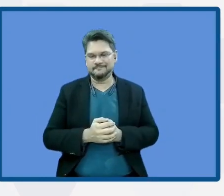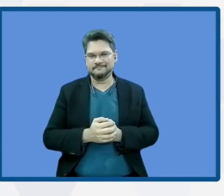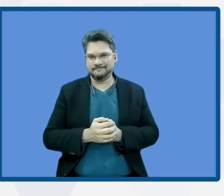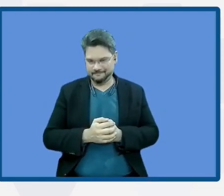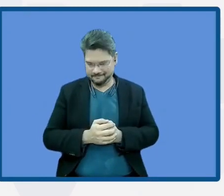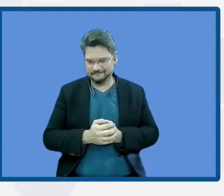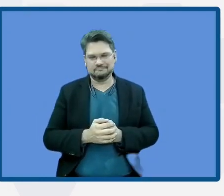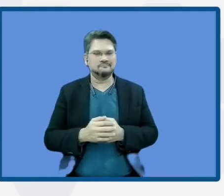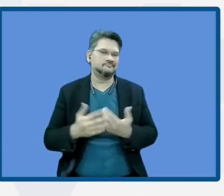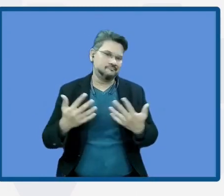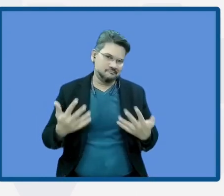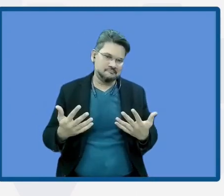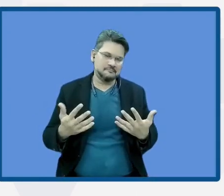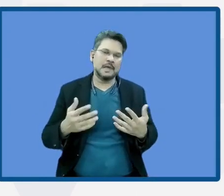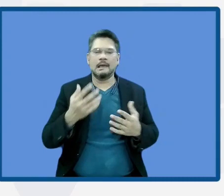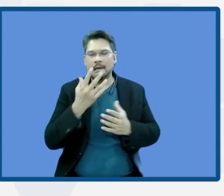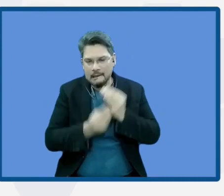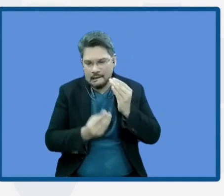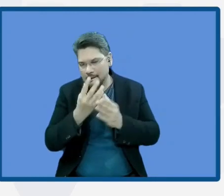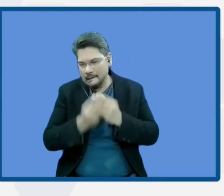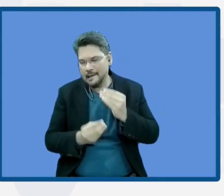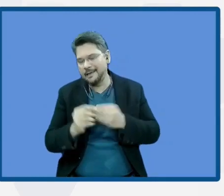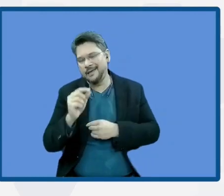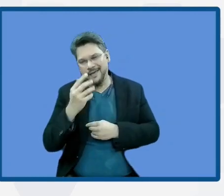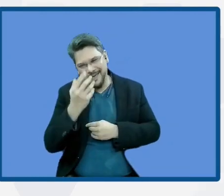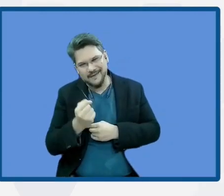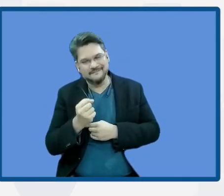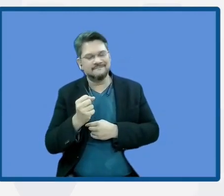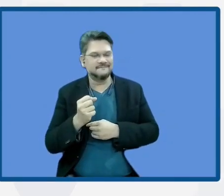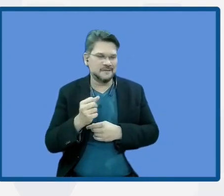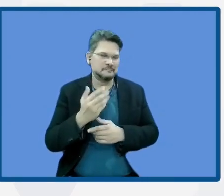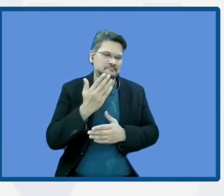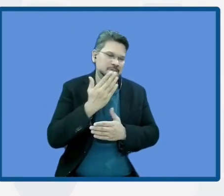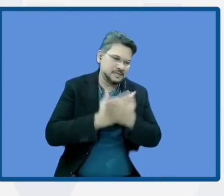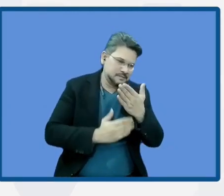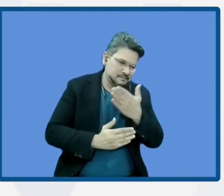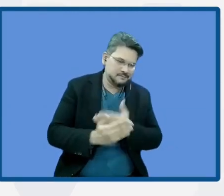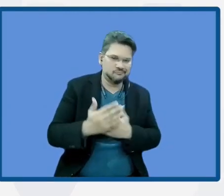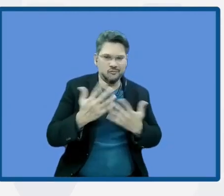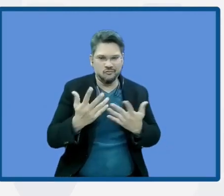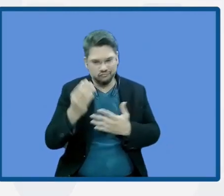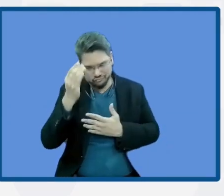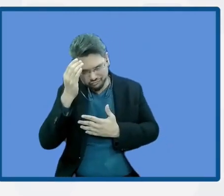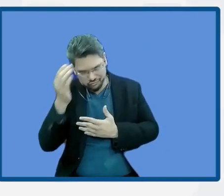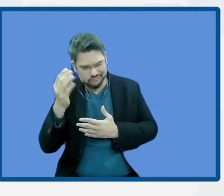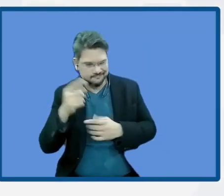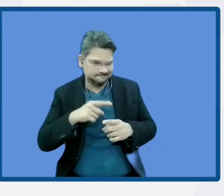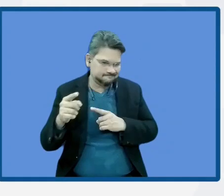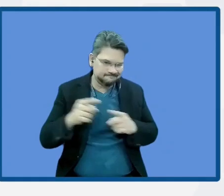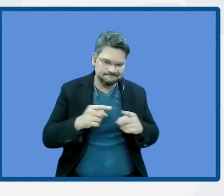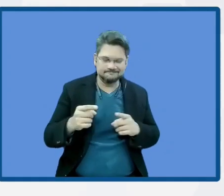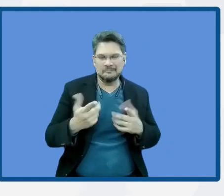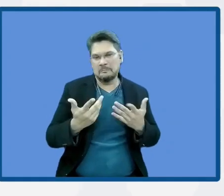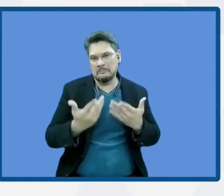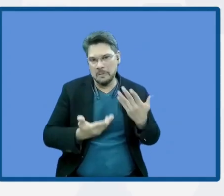are still some gaps to close in terms of visibility and concepts so we can strengthen the implementation of the